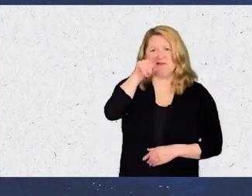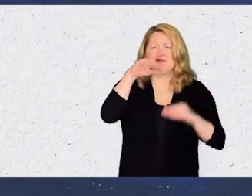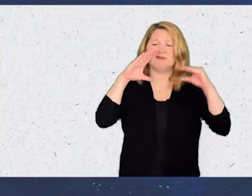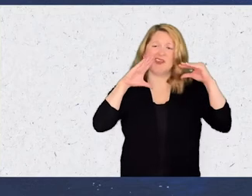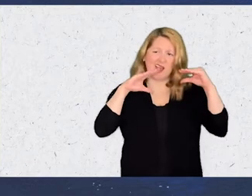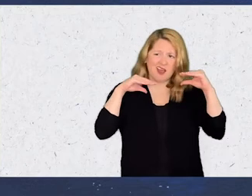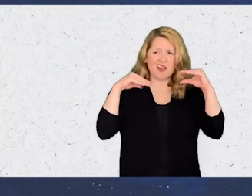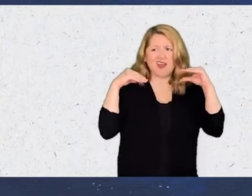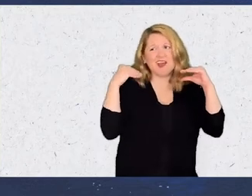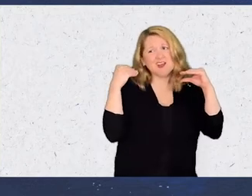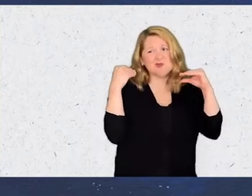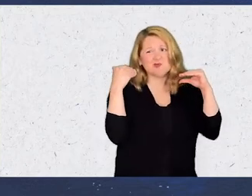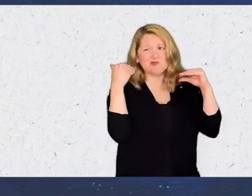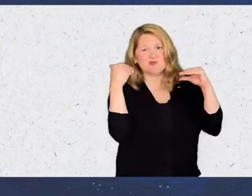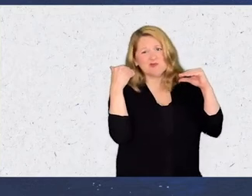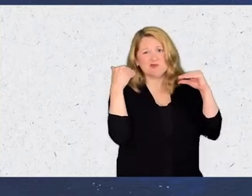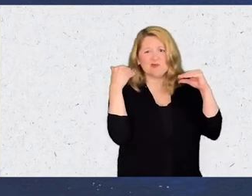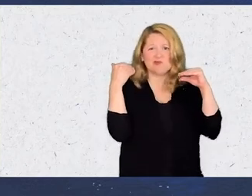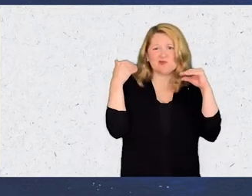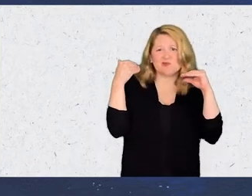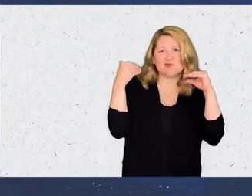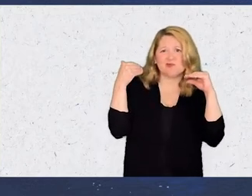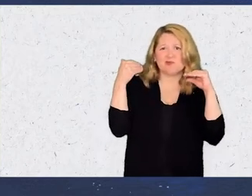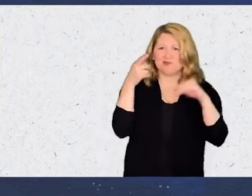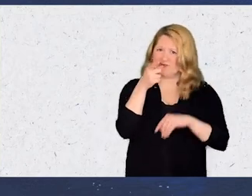It's the power It's your face?